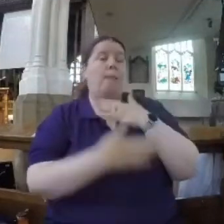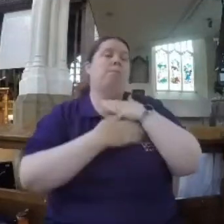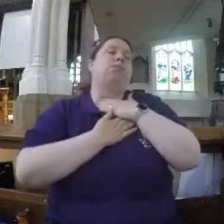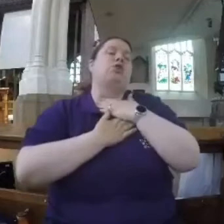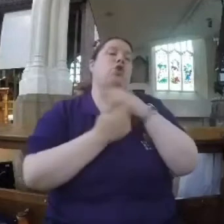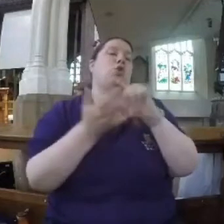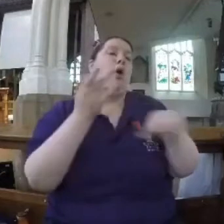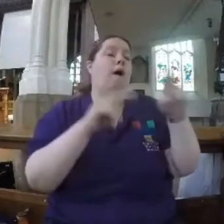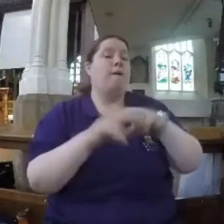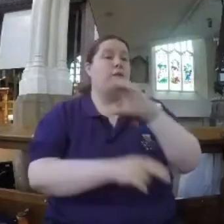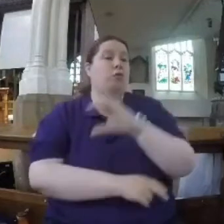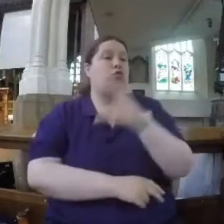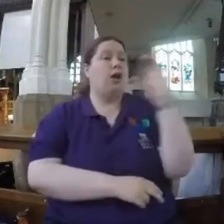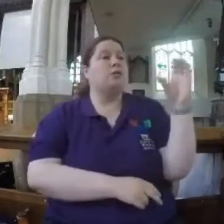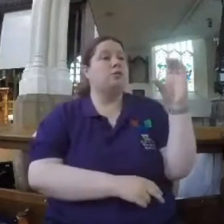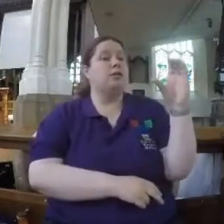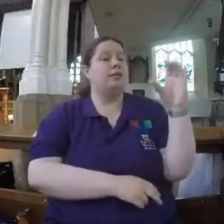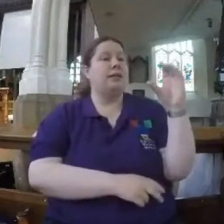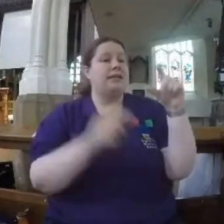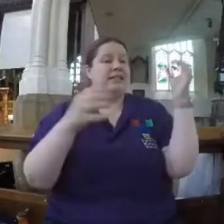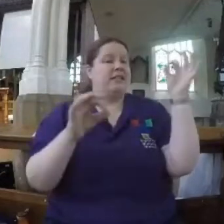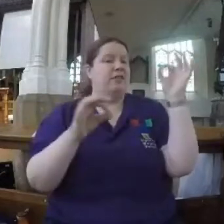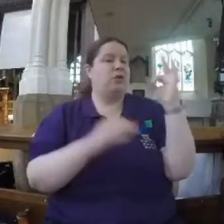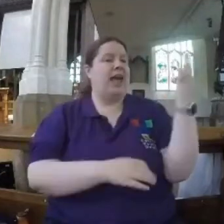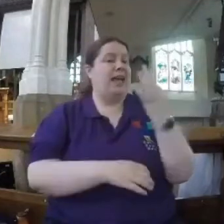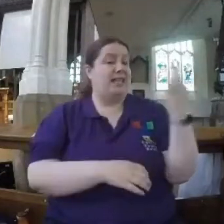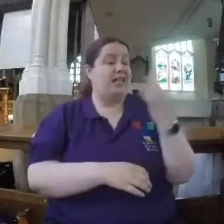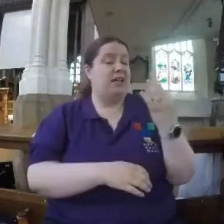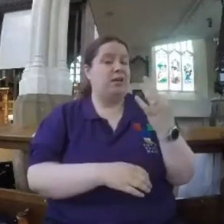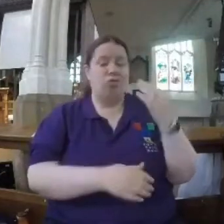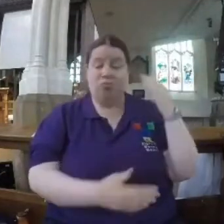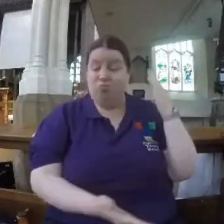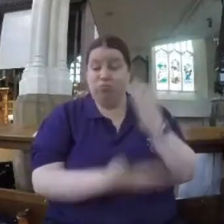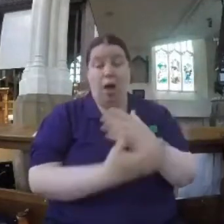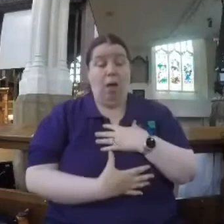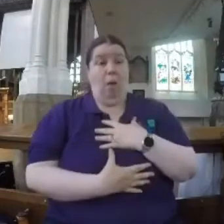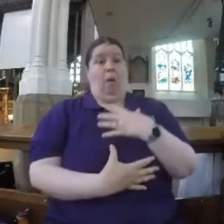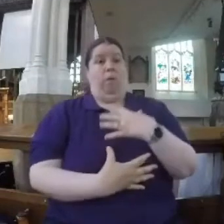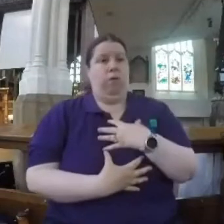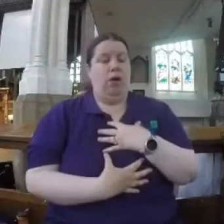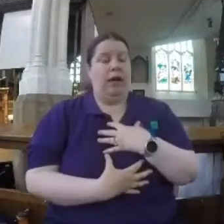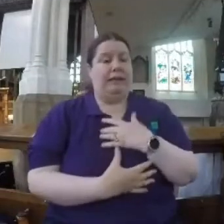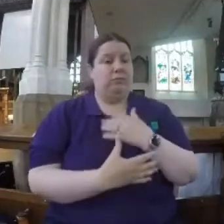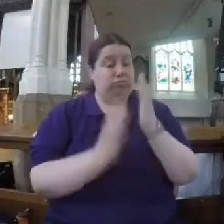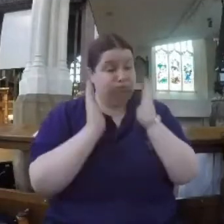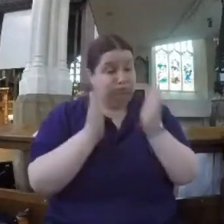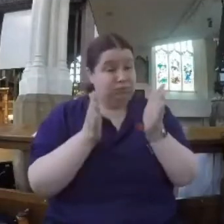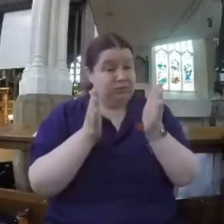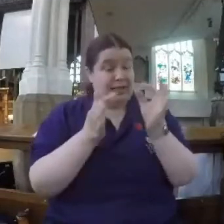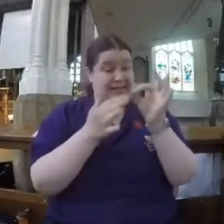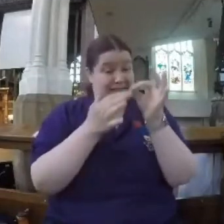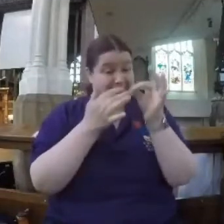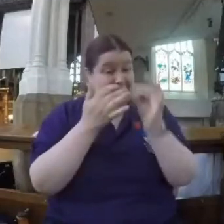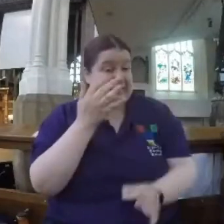18 certificate. It was shockingly realistic and an accurate portrayal of the events of Jesus'